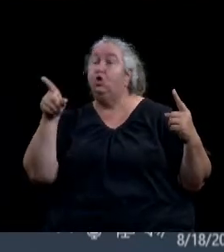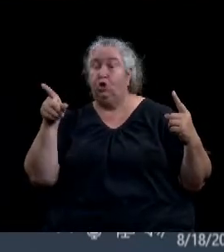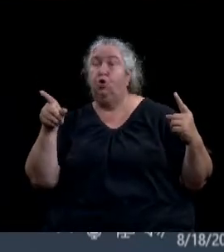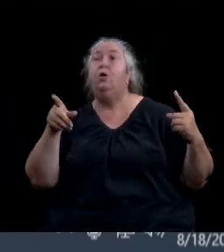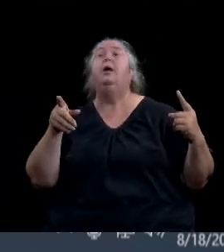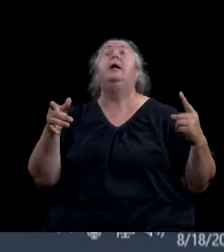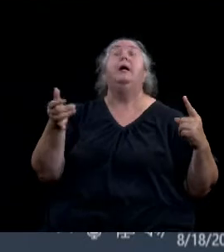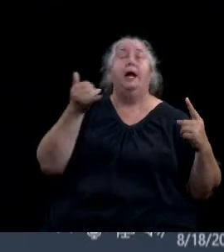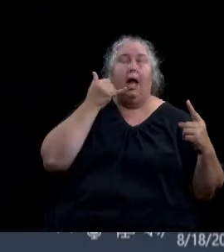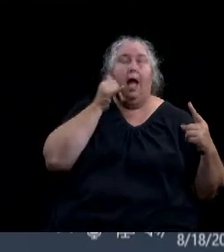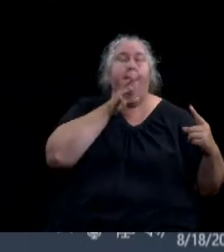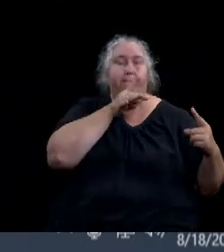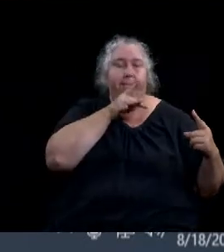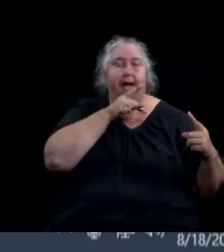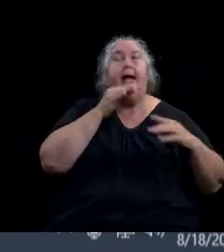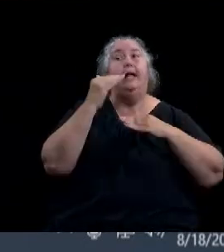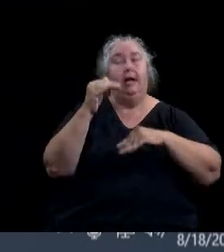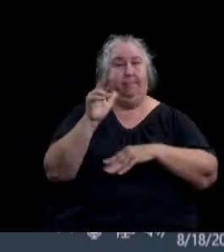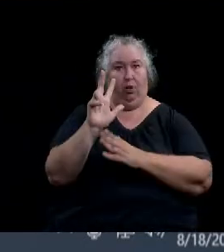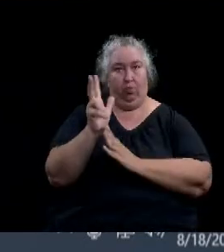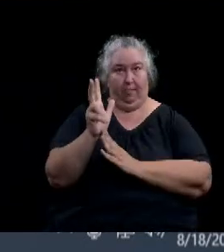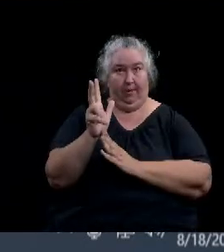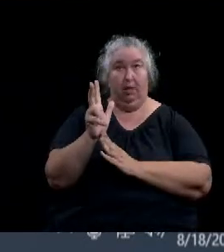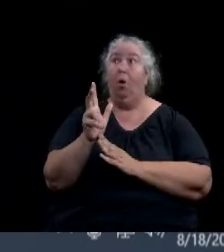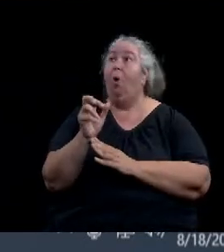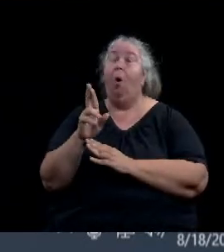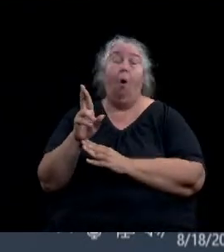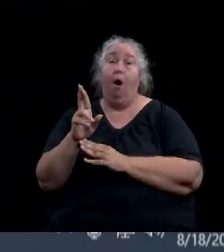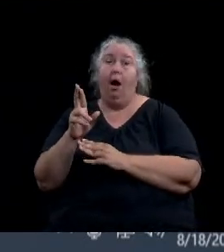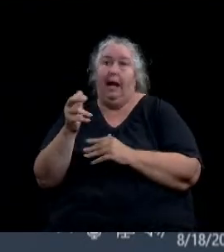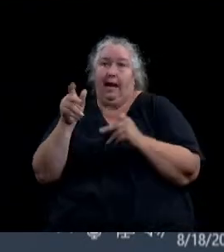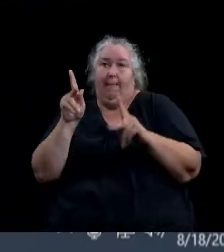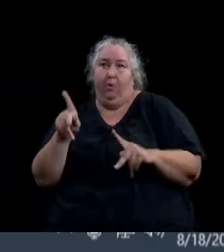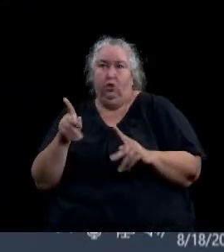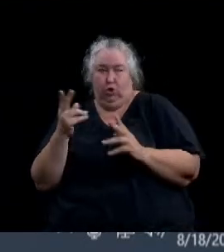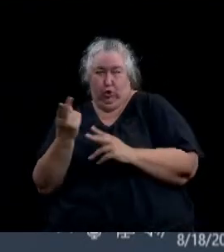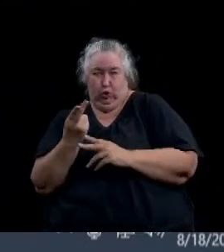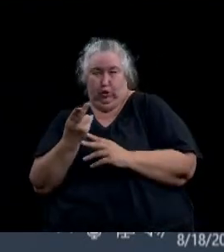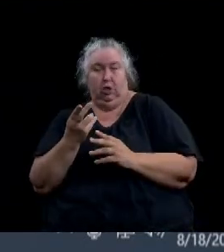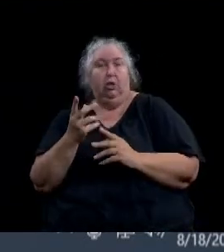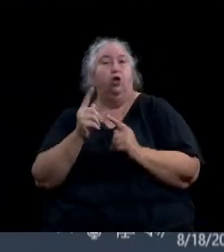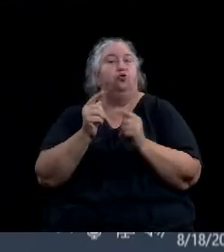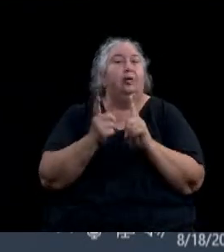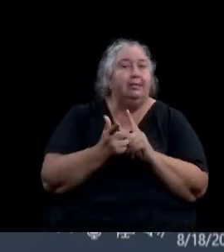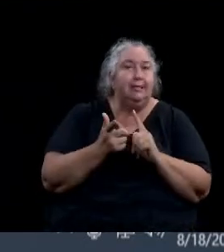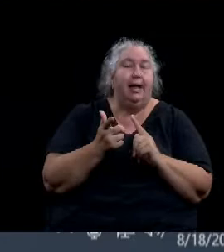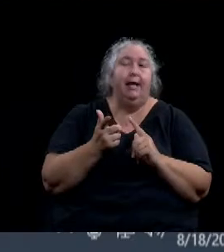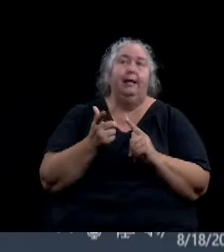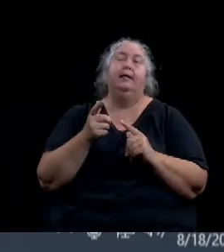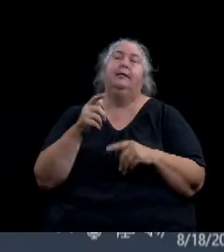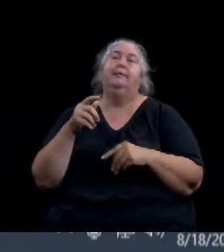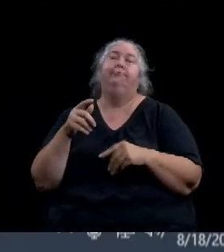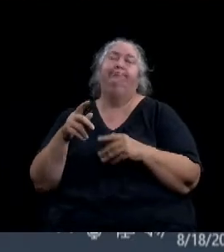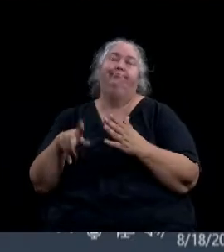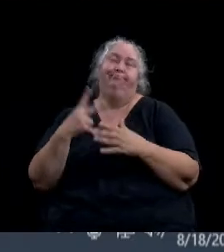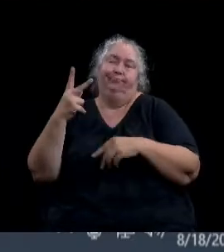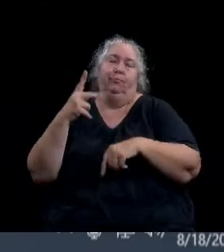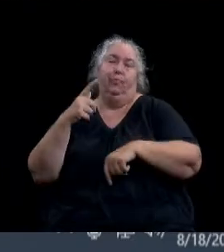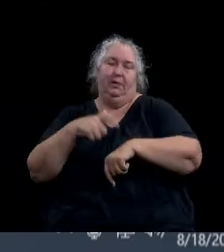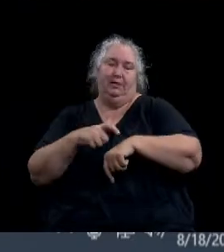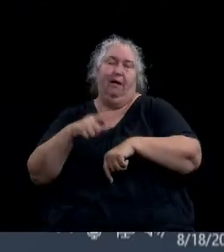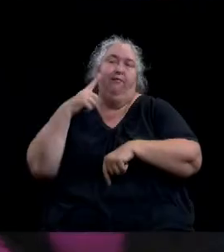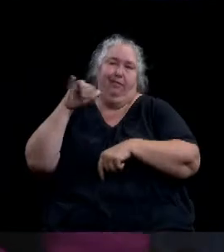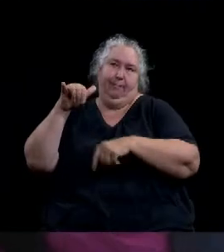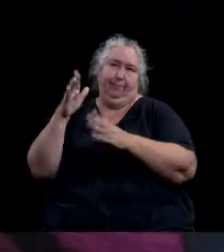person addressing the council through the use of a translator, the speaking time will be doubled to accommodate the translation services. Now please join us for the Pledge of